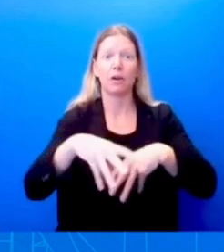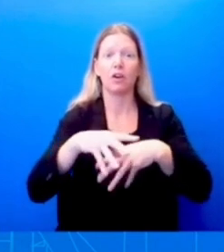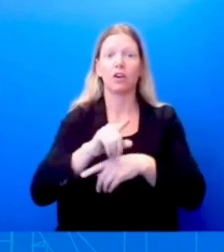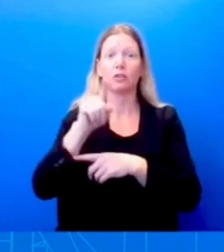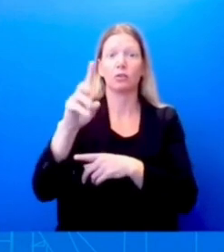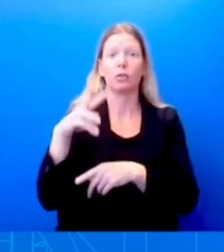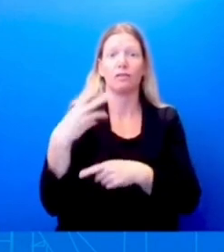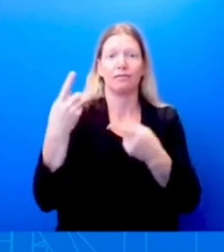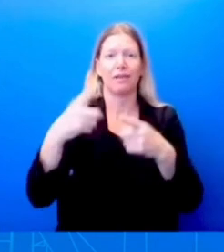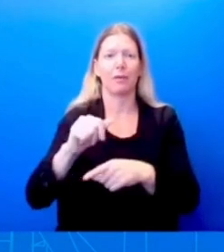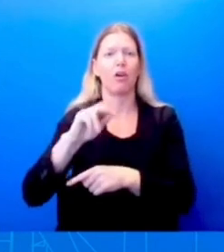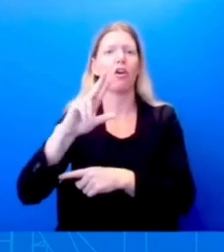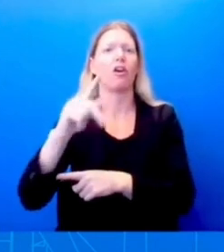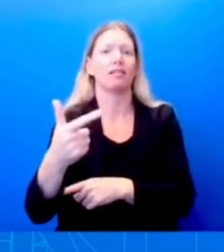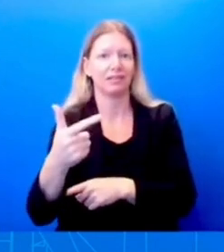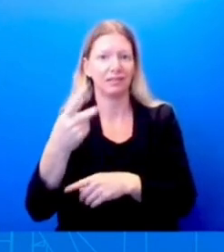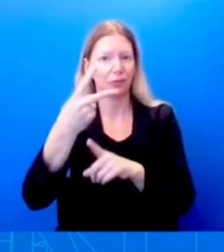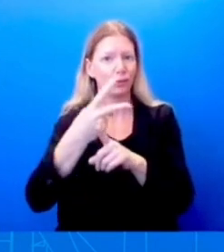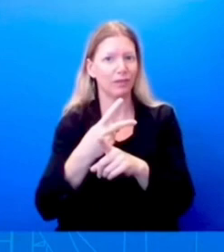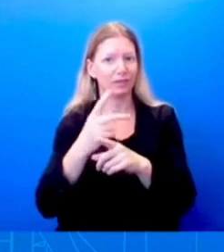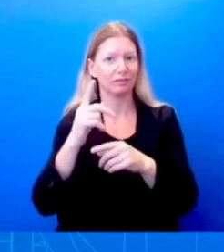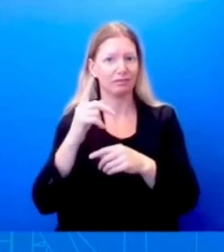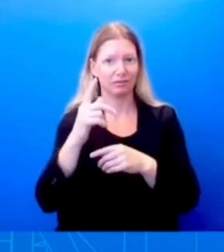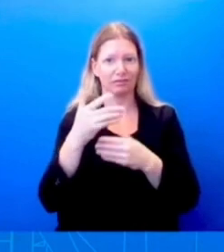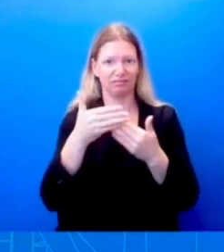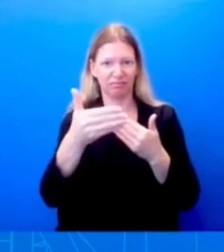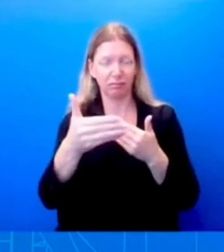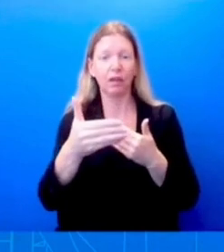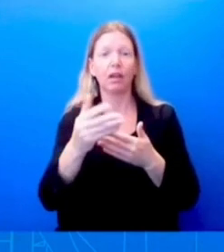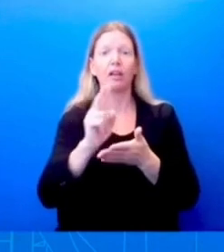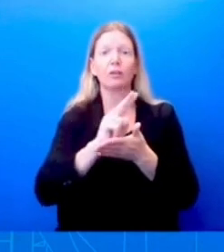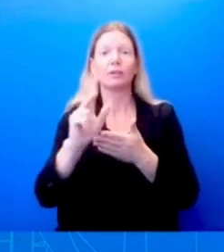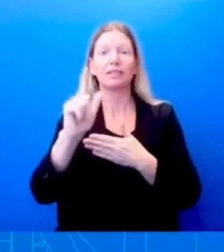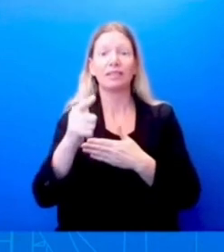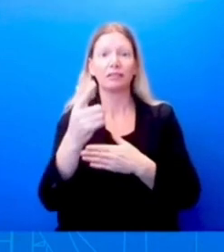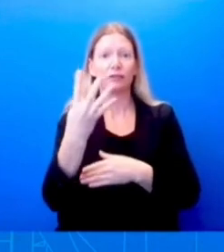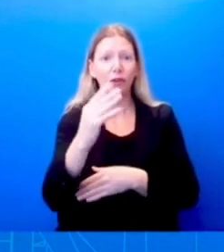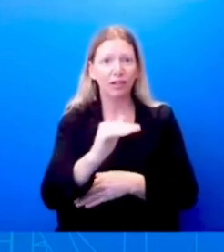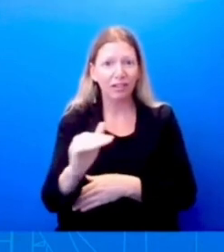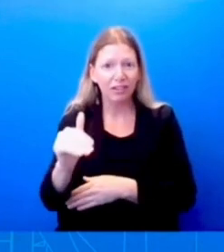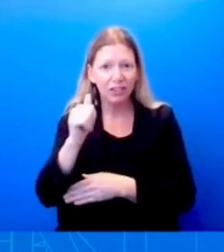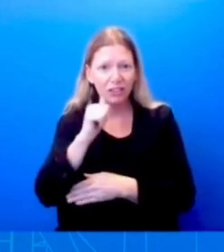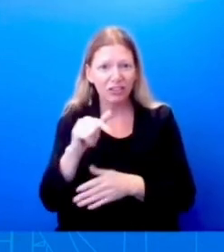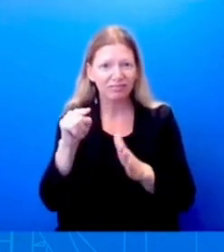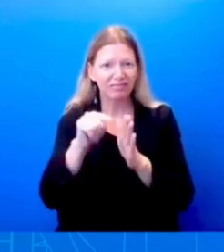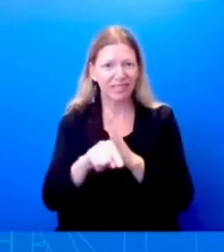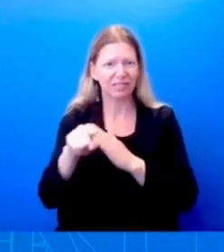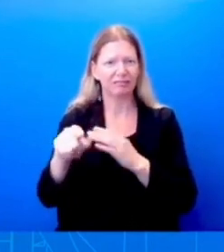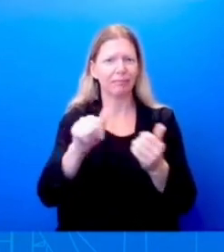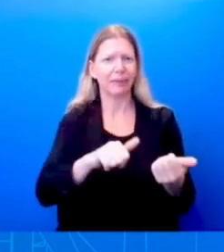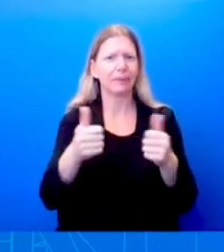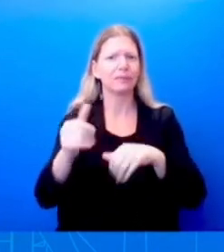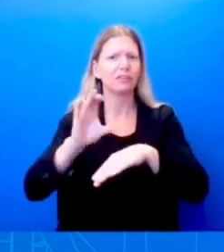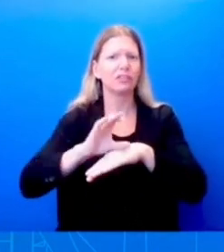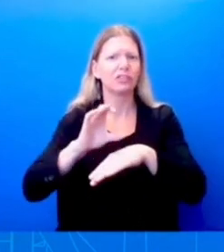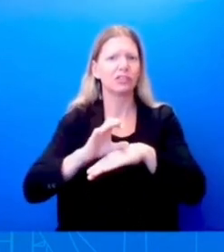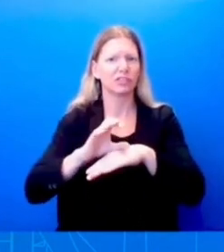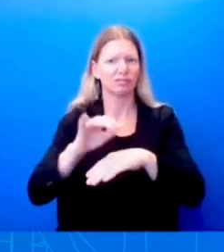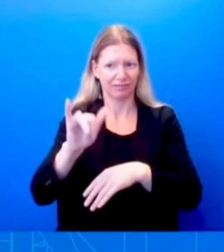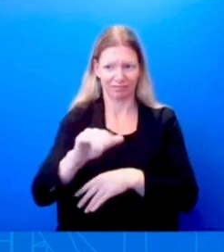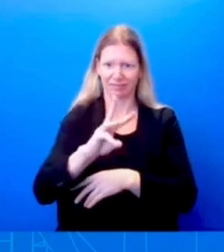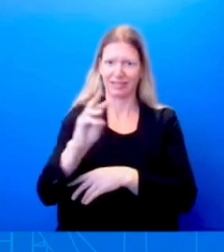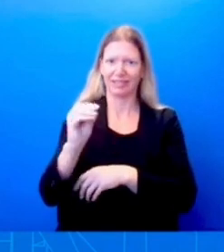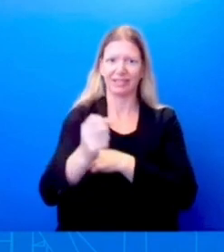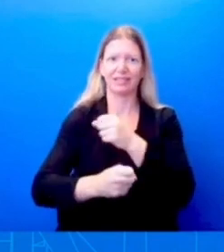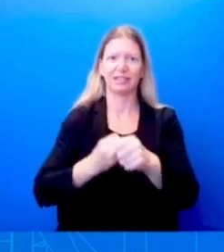four little girls were killed in a Baptist church. That was 60 years ago. Today, we